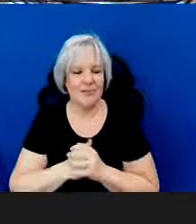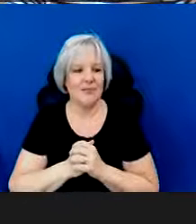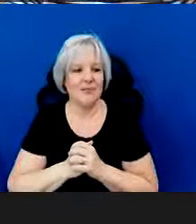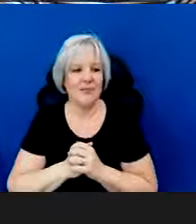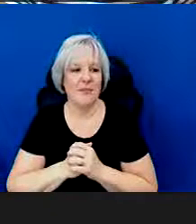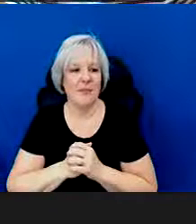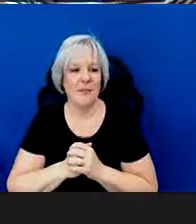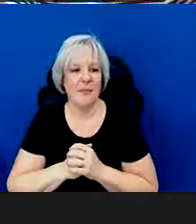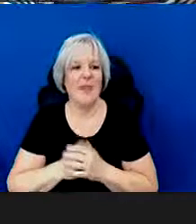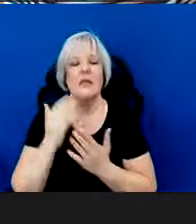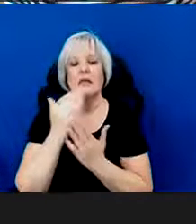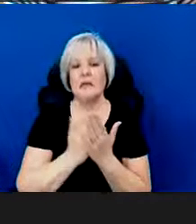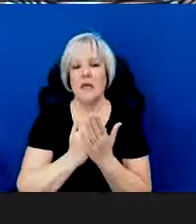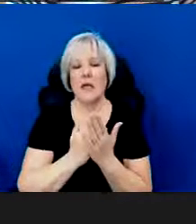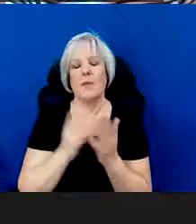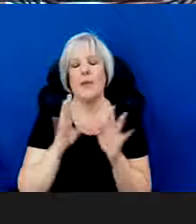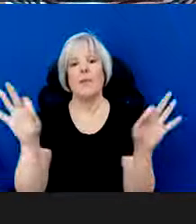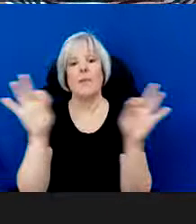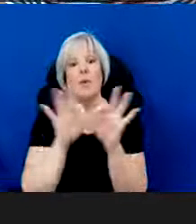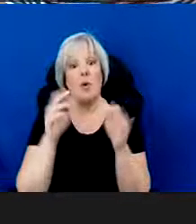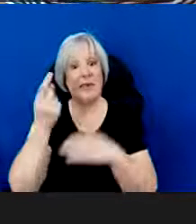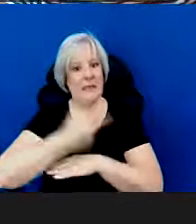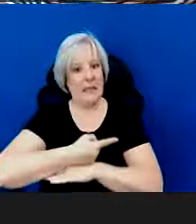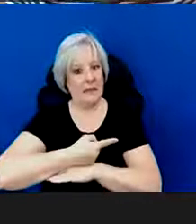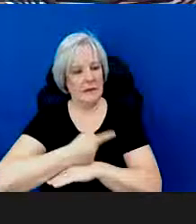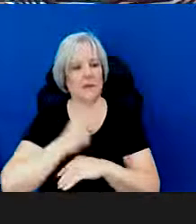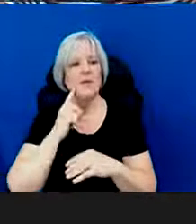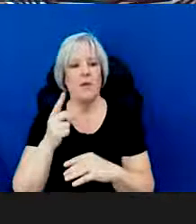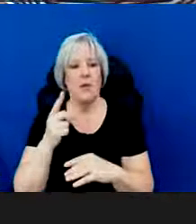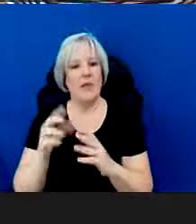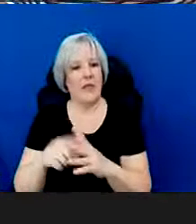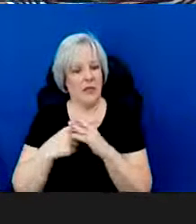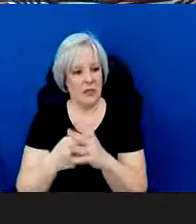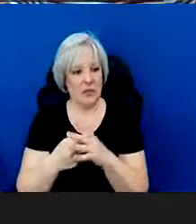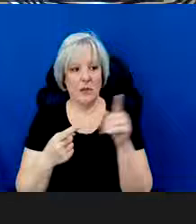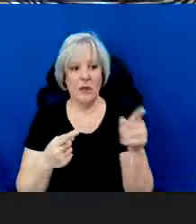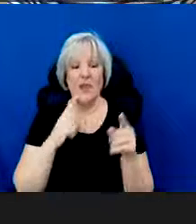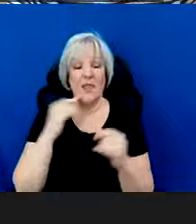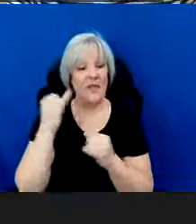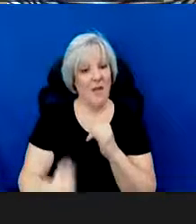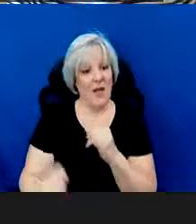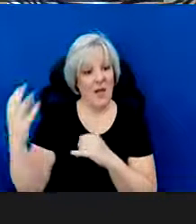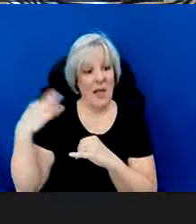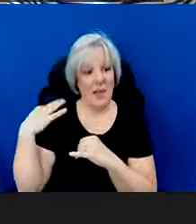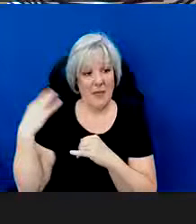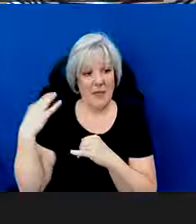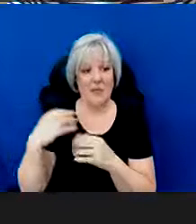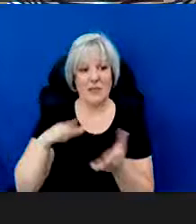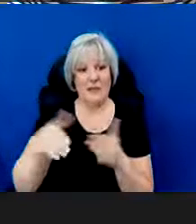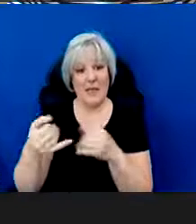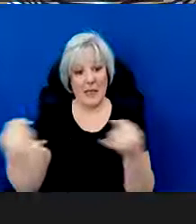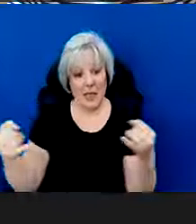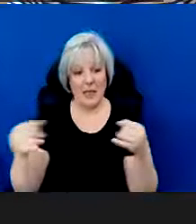Here are some important dates for Special Presenter Initiatives. The final application deadline is Tuesday, May